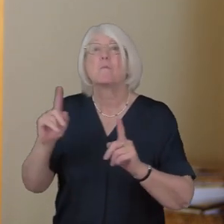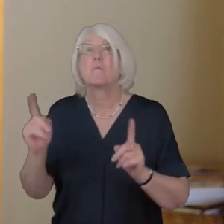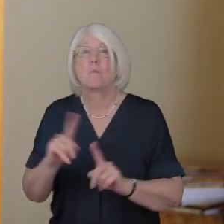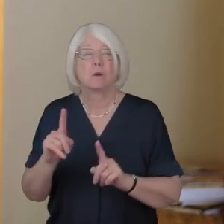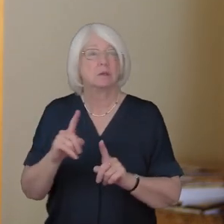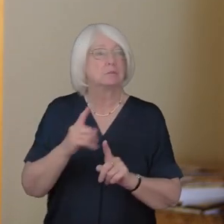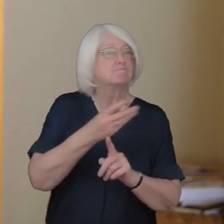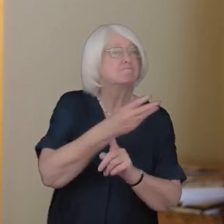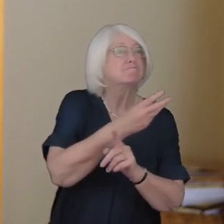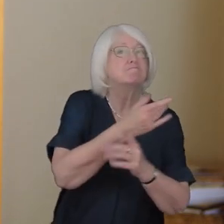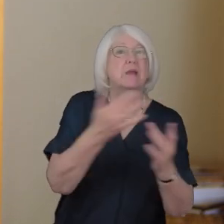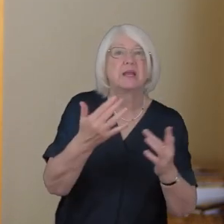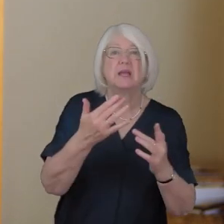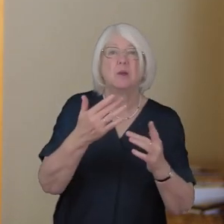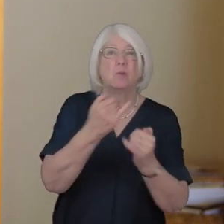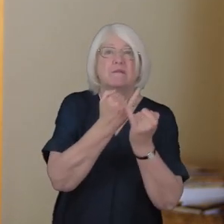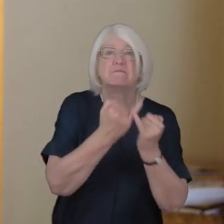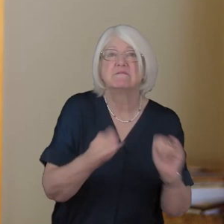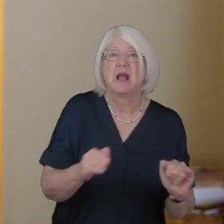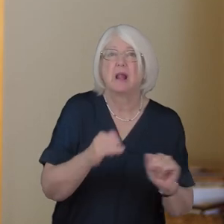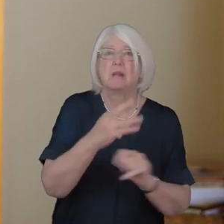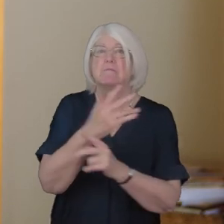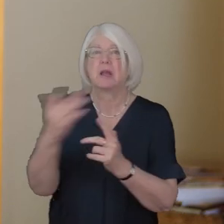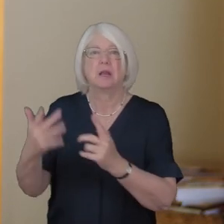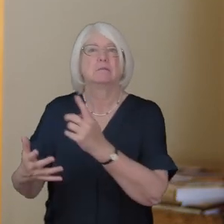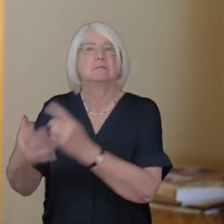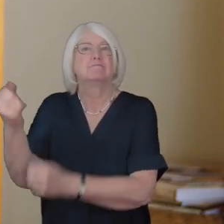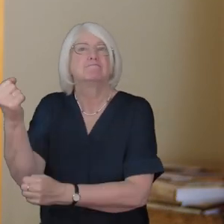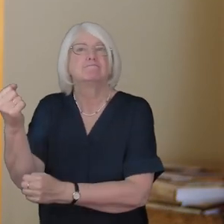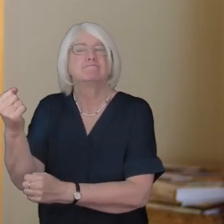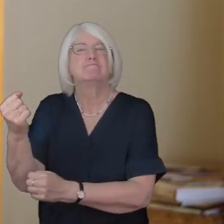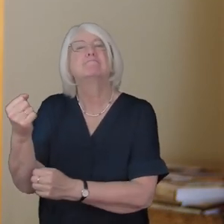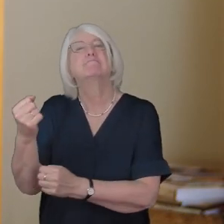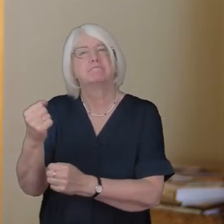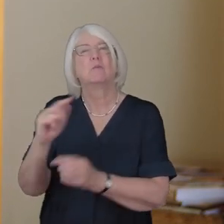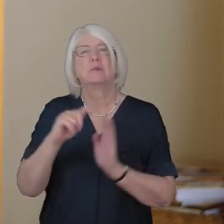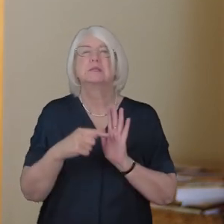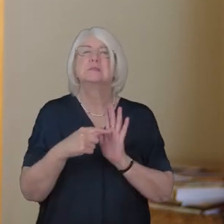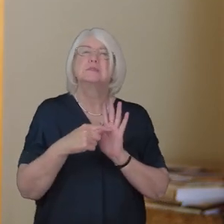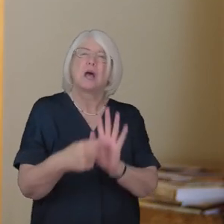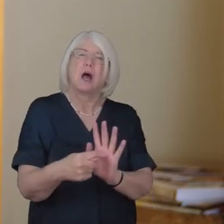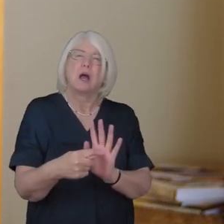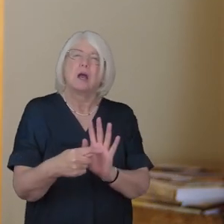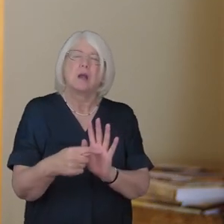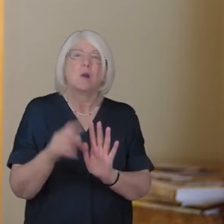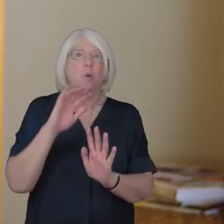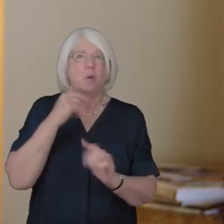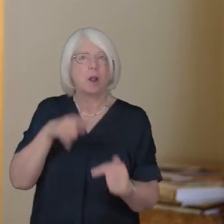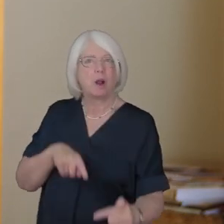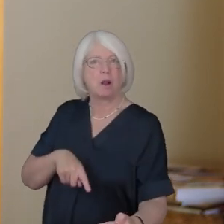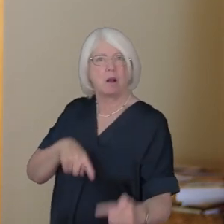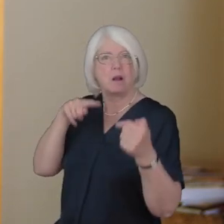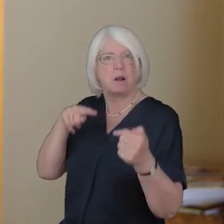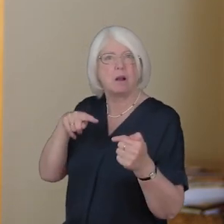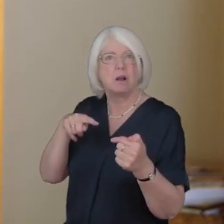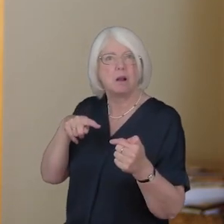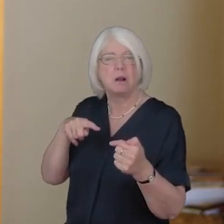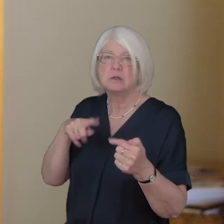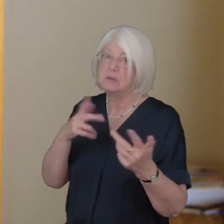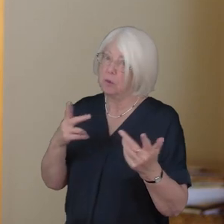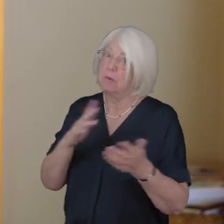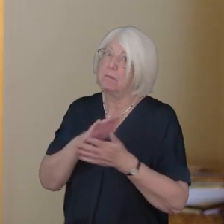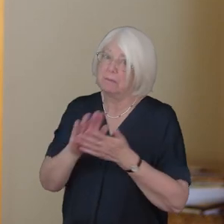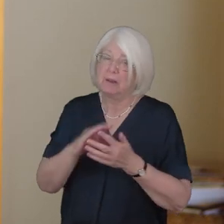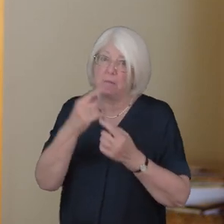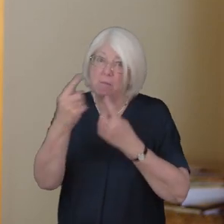falling and the rising of many in Israel and to be a sign that will be opposed so that the inner